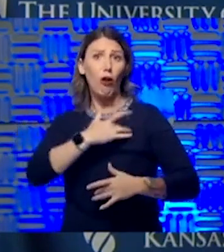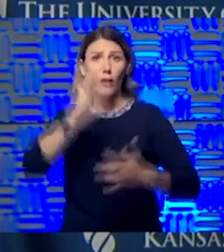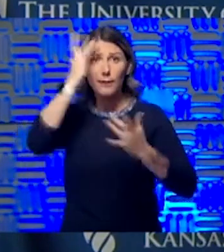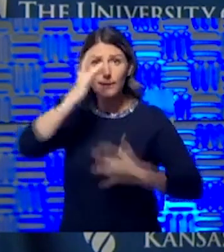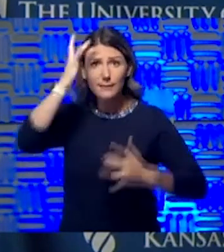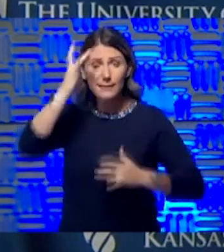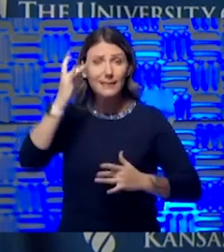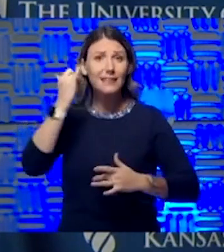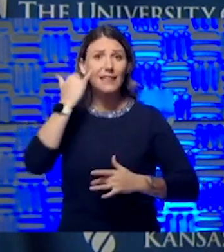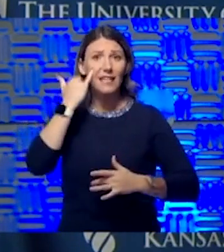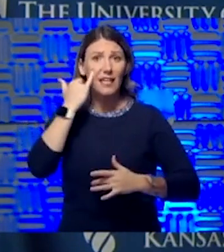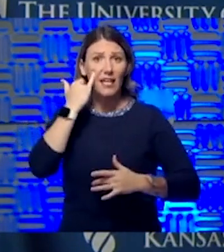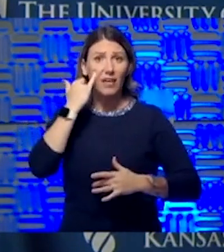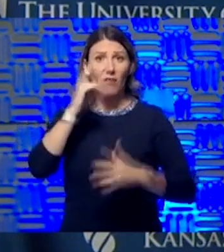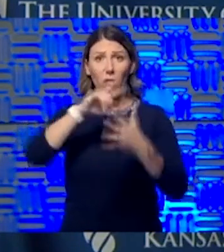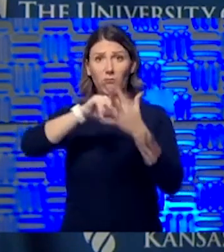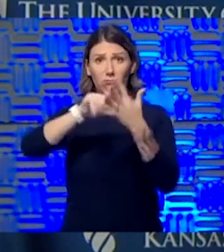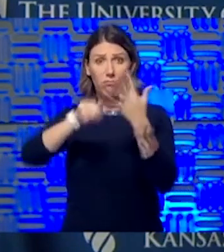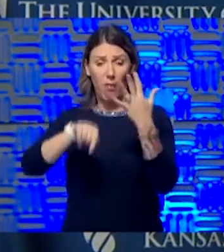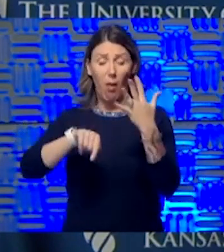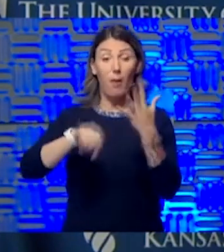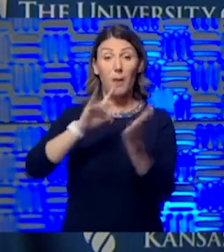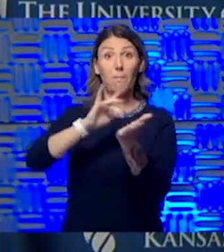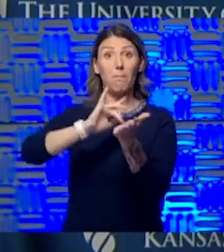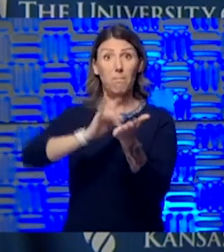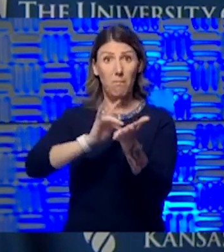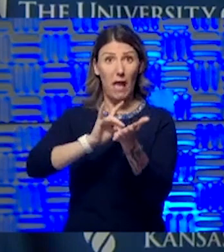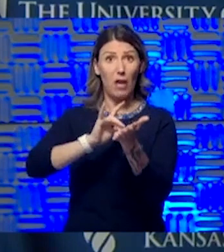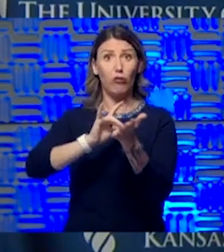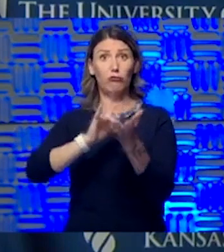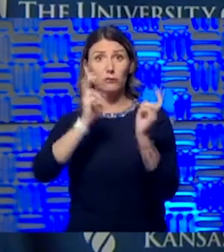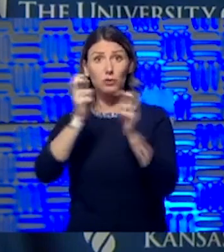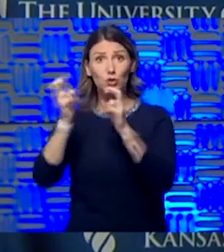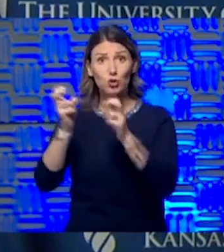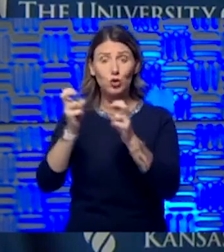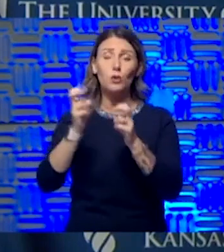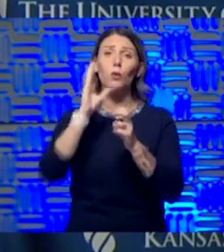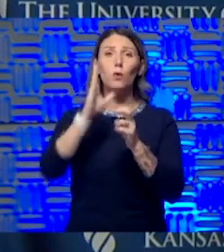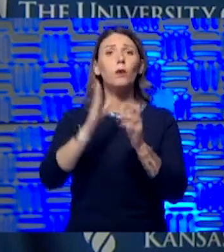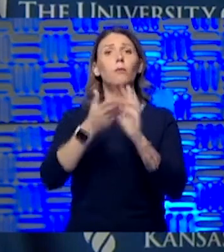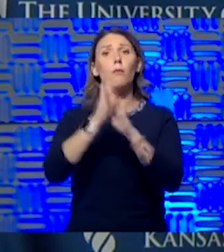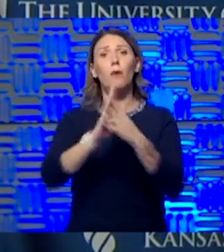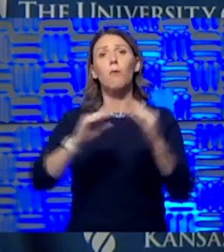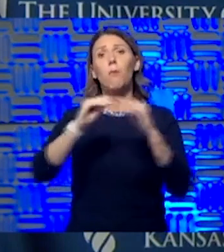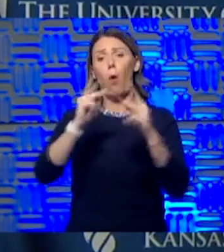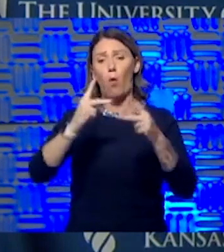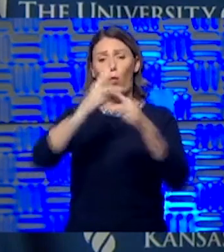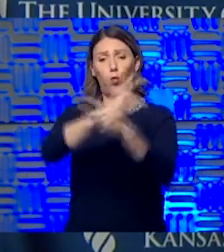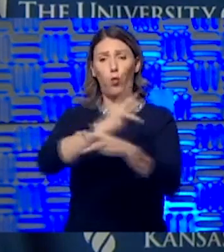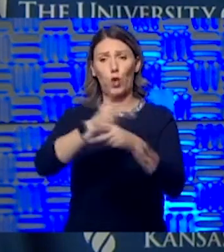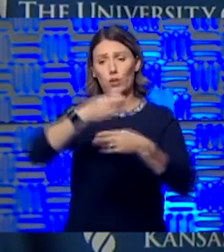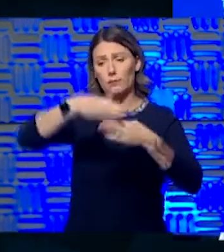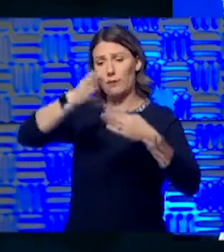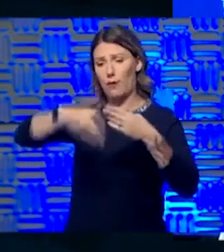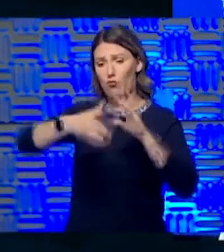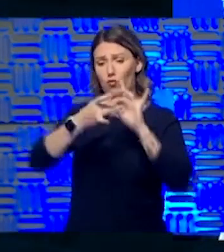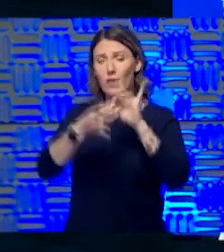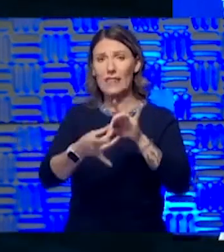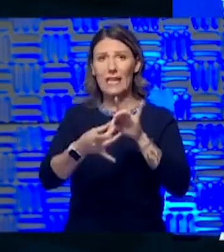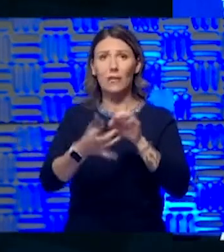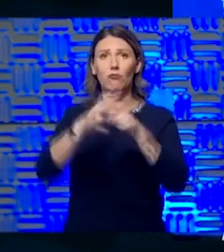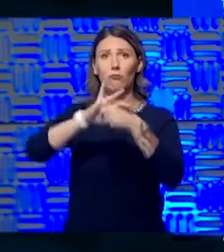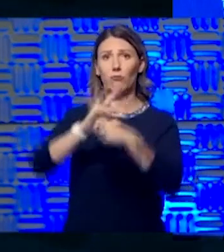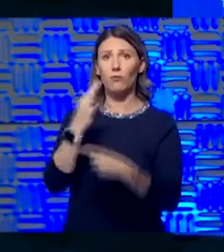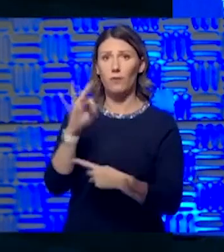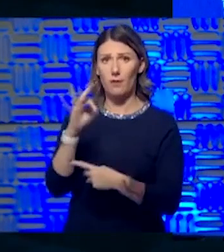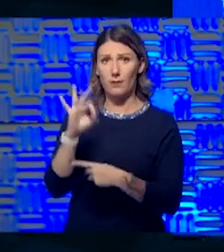medical conditions, you are going to potentially have worse outcomes and worse issues in regards to the severity of the disease. Yeah,